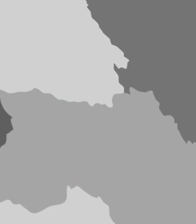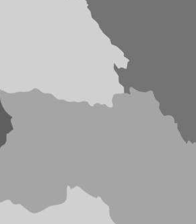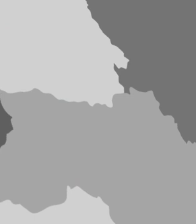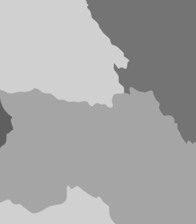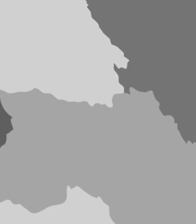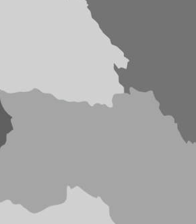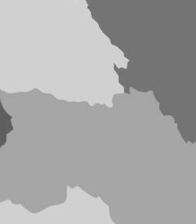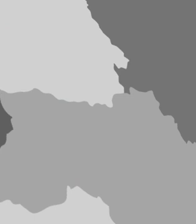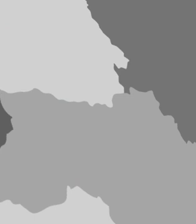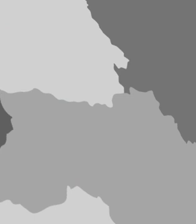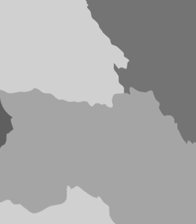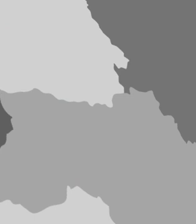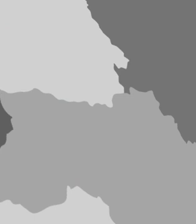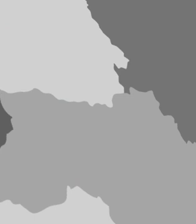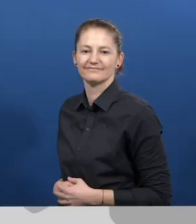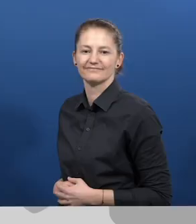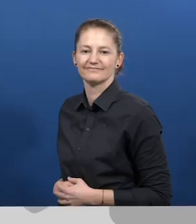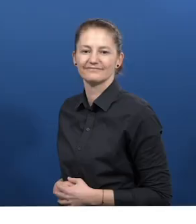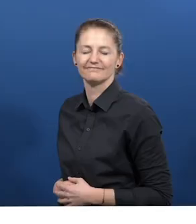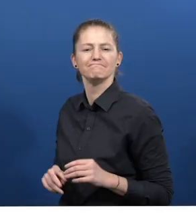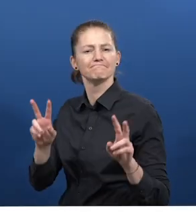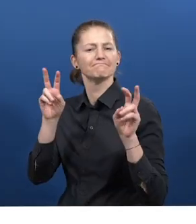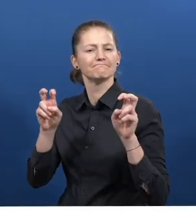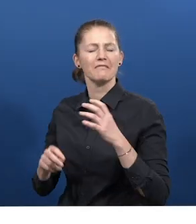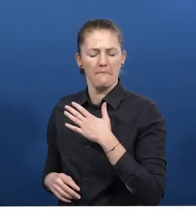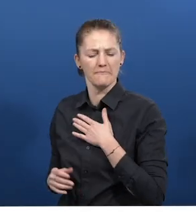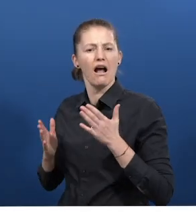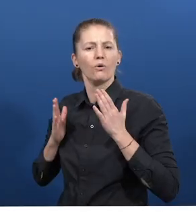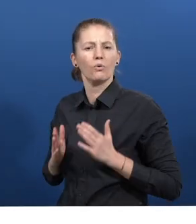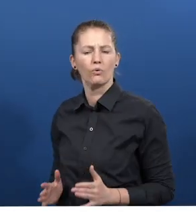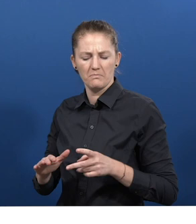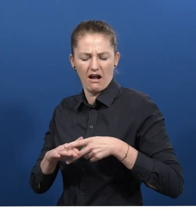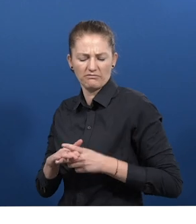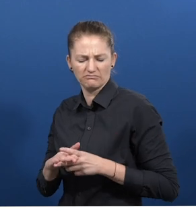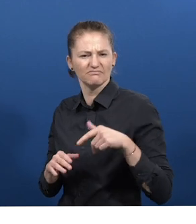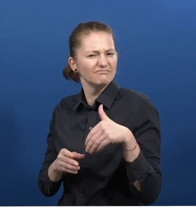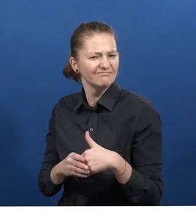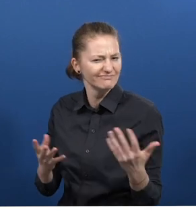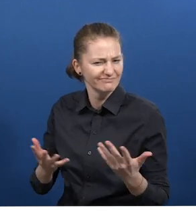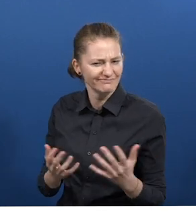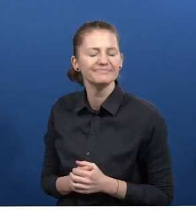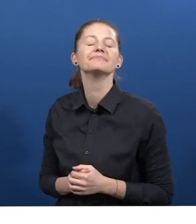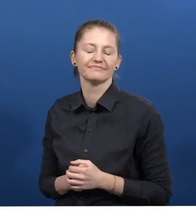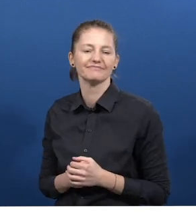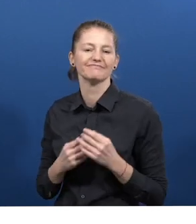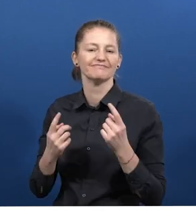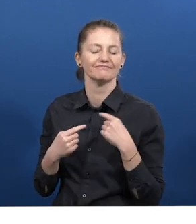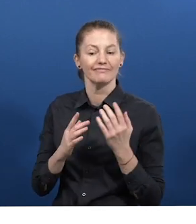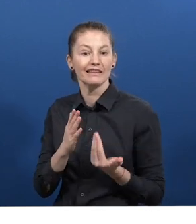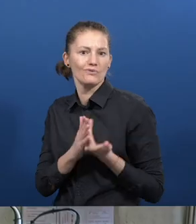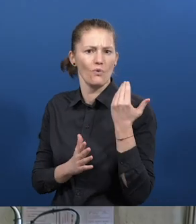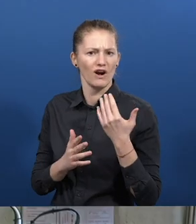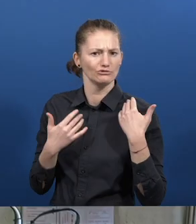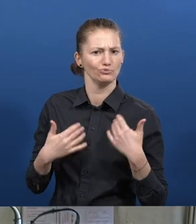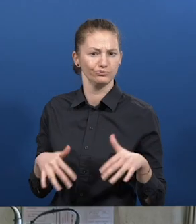aids for persons with disabilities. What is MyHumanKit about? Nicolas Orche, founder.